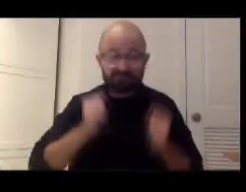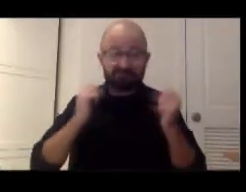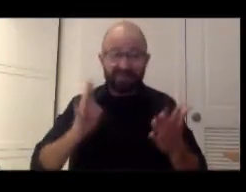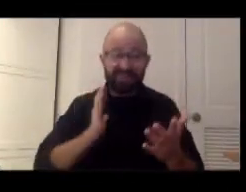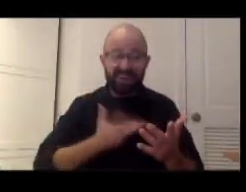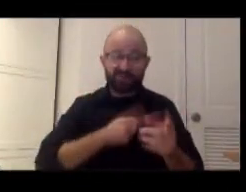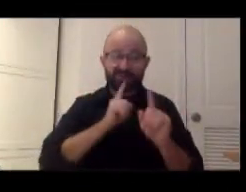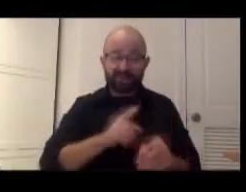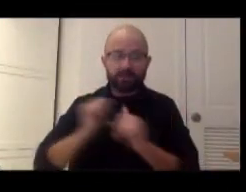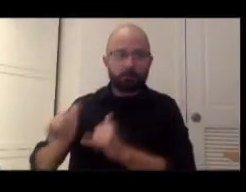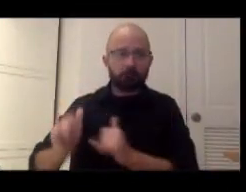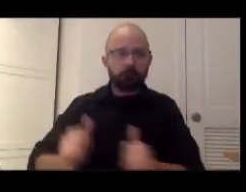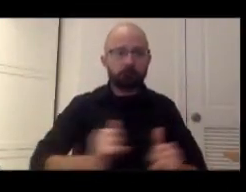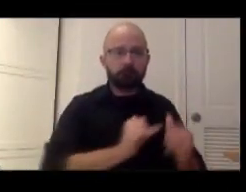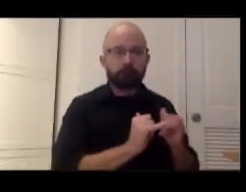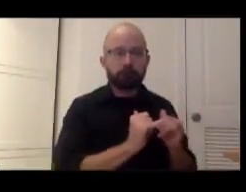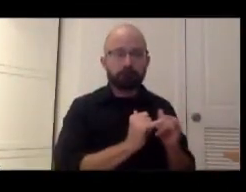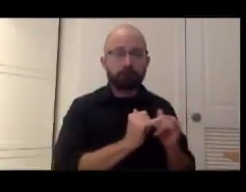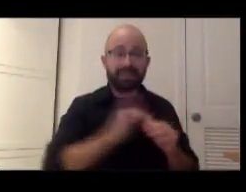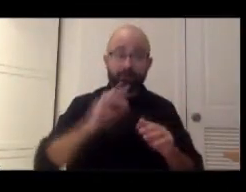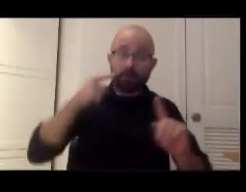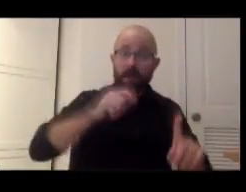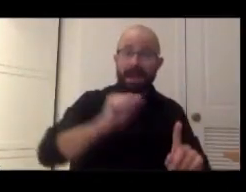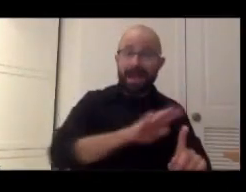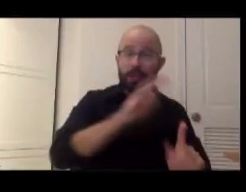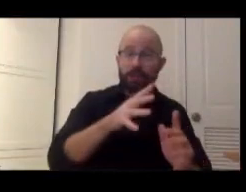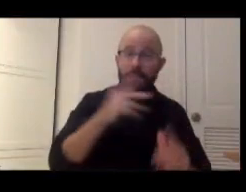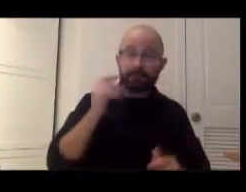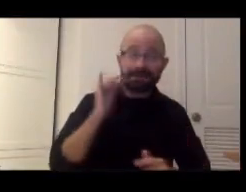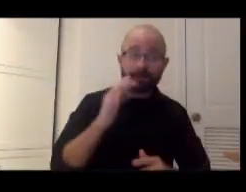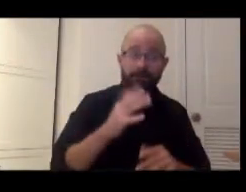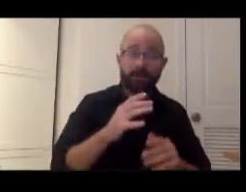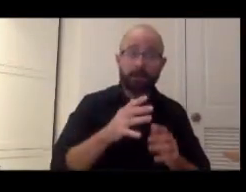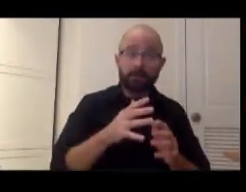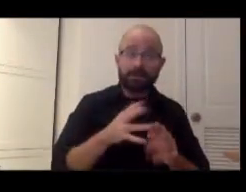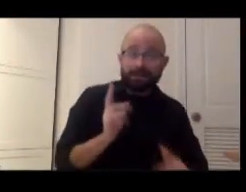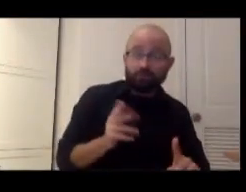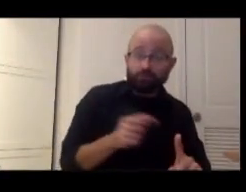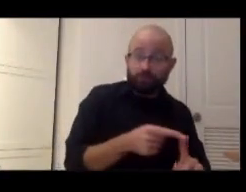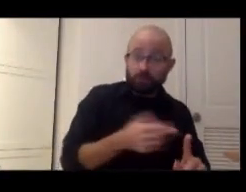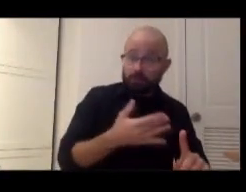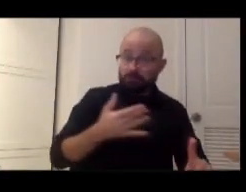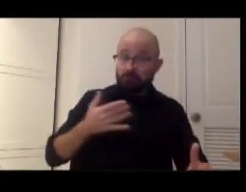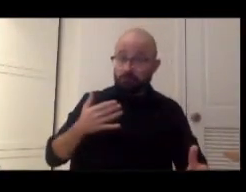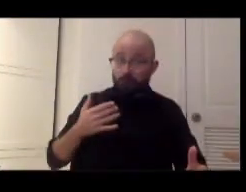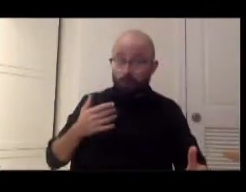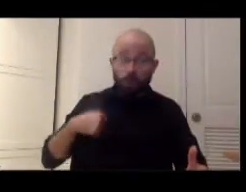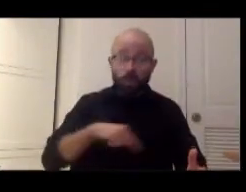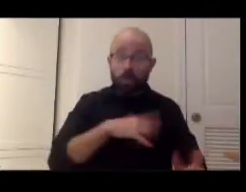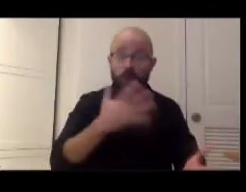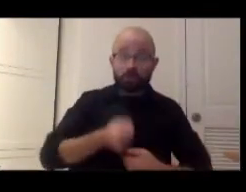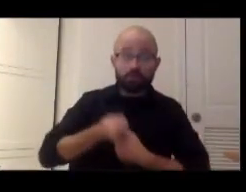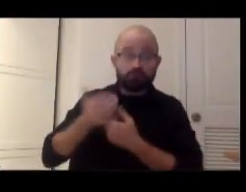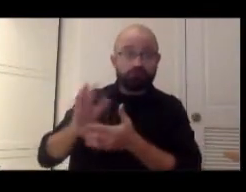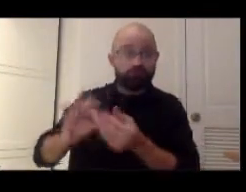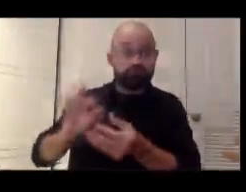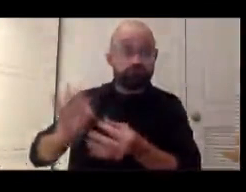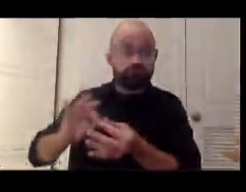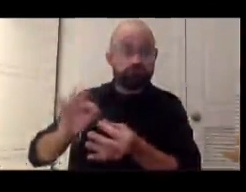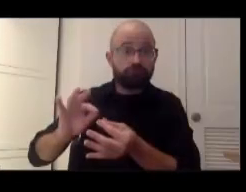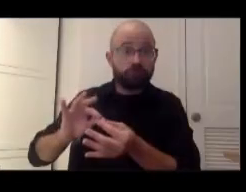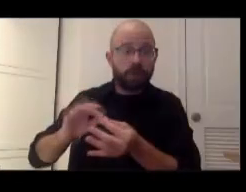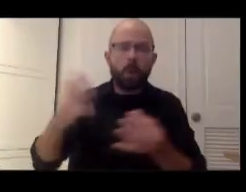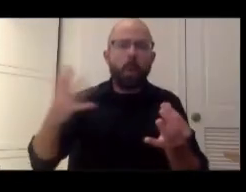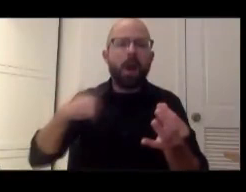think when we dig into Asian Pacific American history, one of the things that we also want to convey is that we are more than what has been done to us.